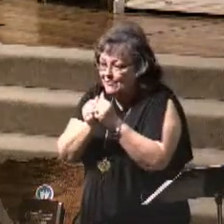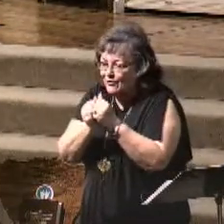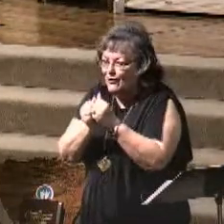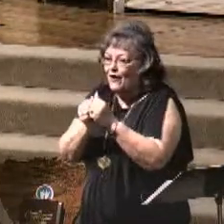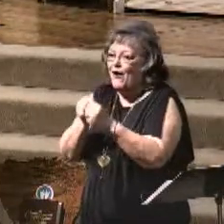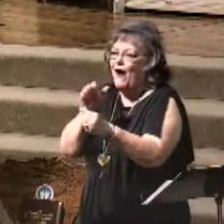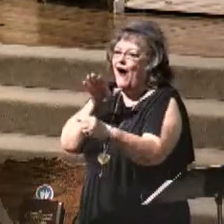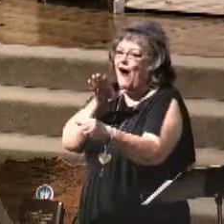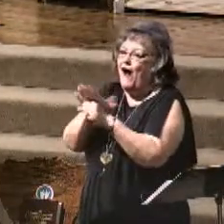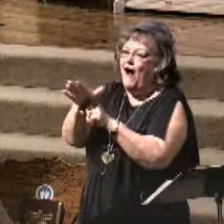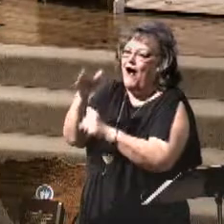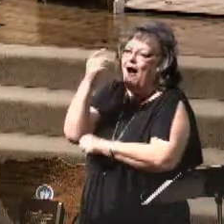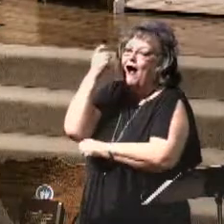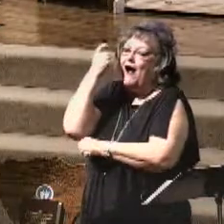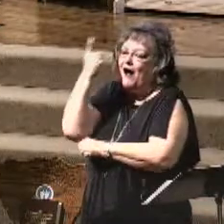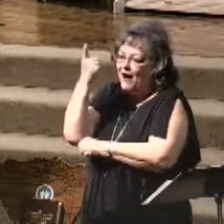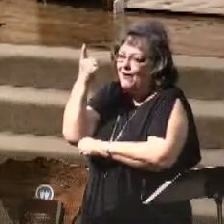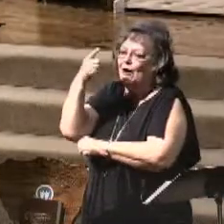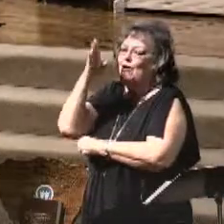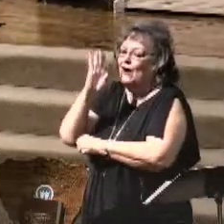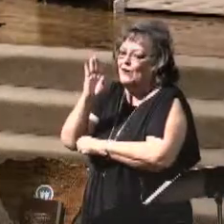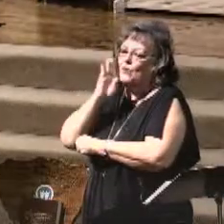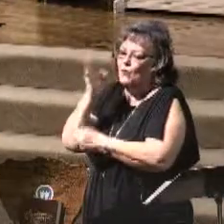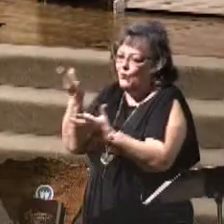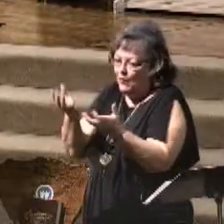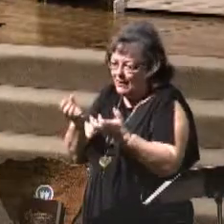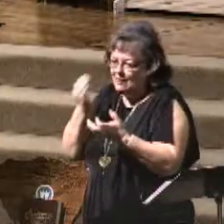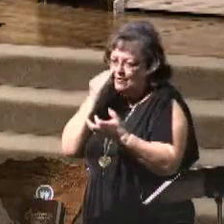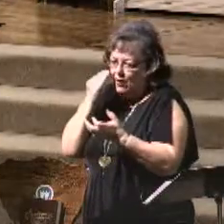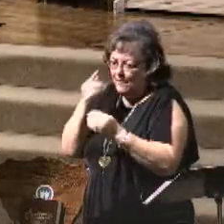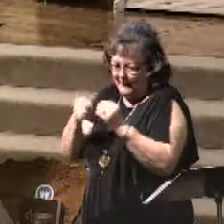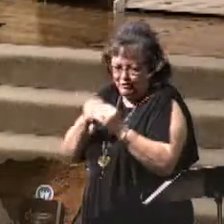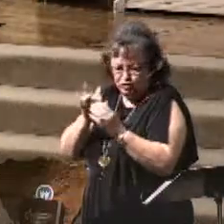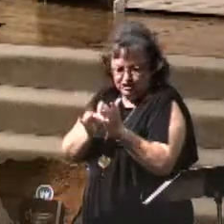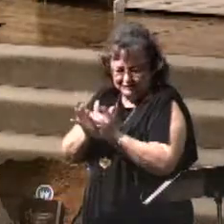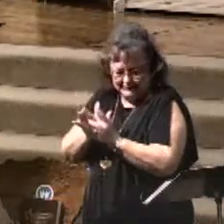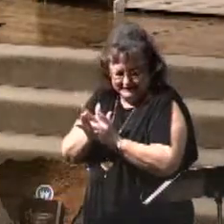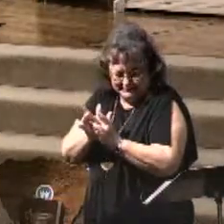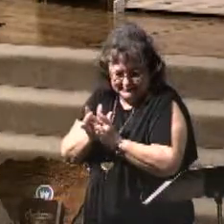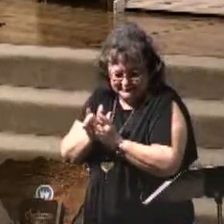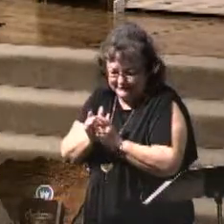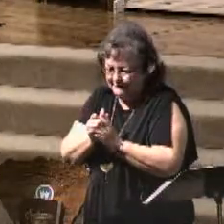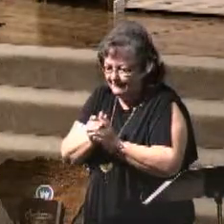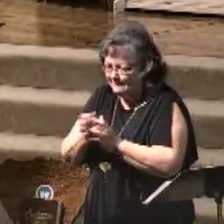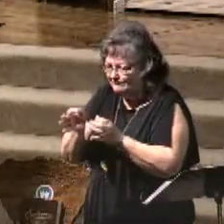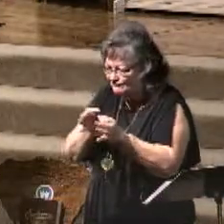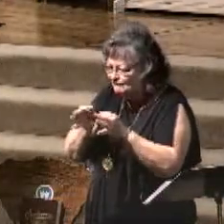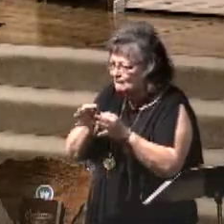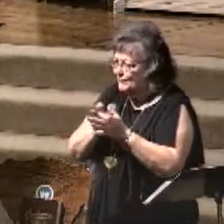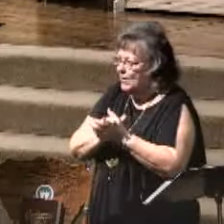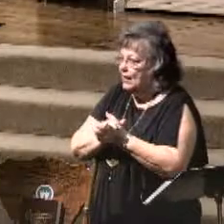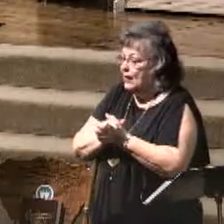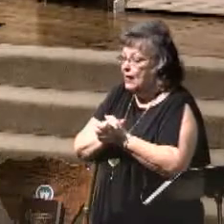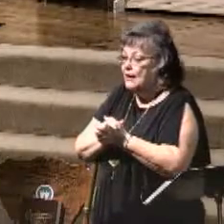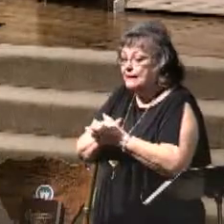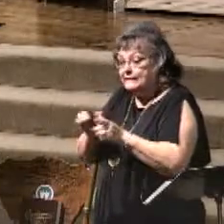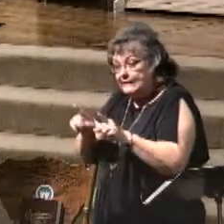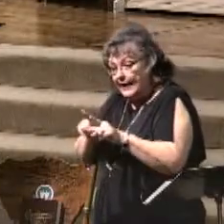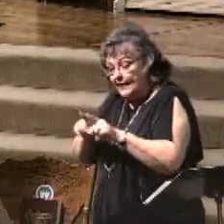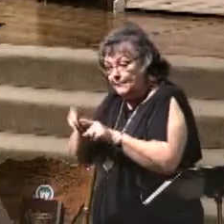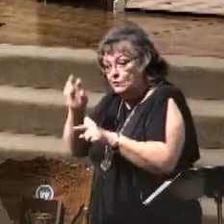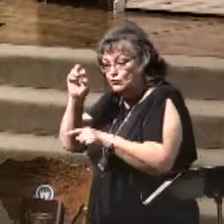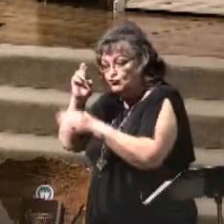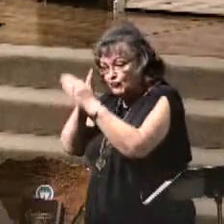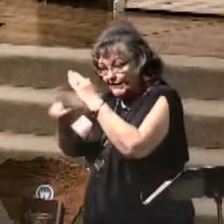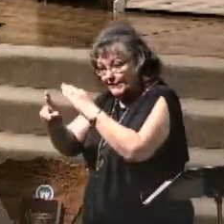of what God wants us to see about Jesus Christ. Well, the same is true when you look at the Revelation of the